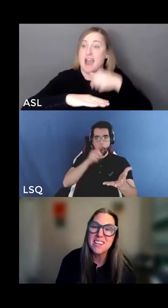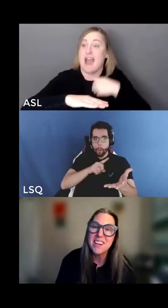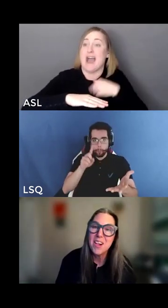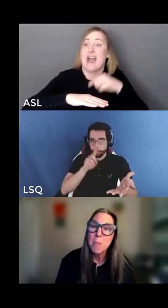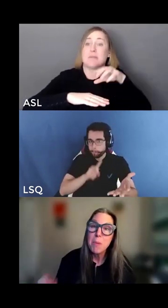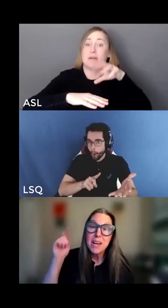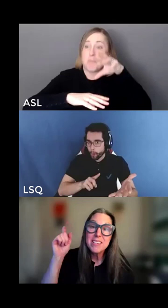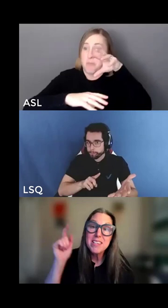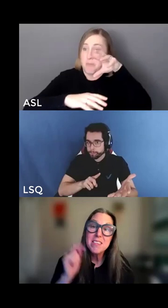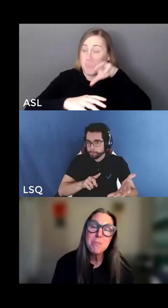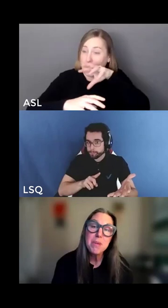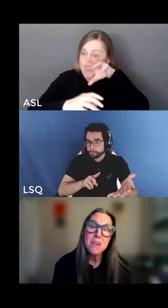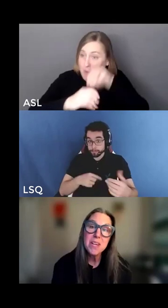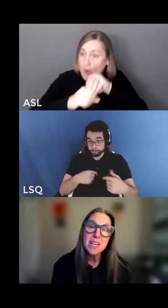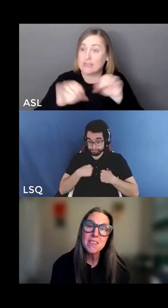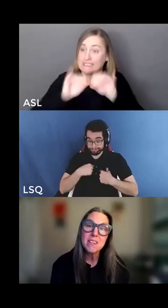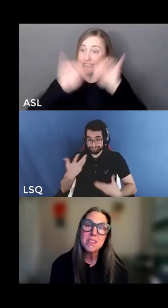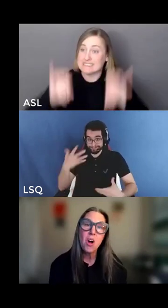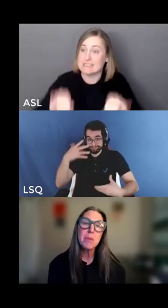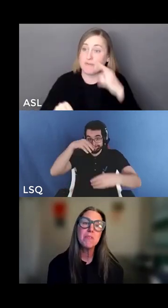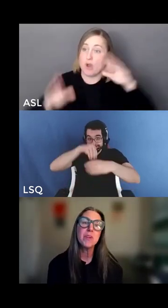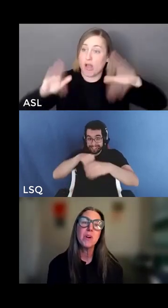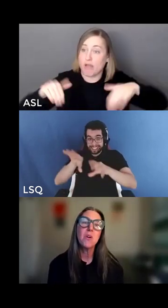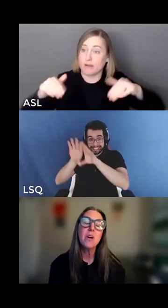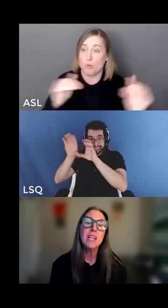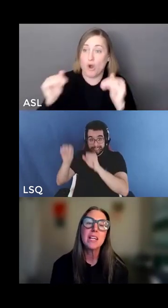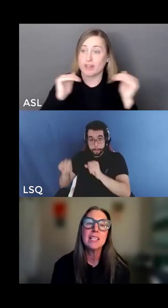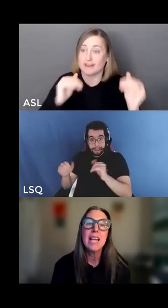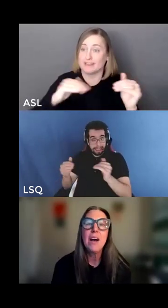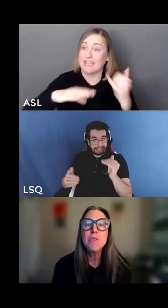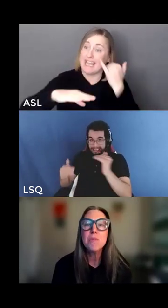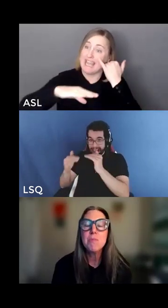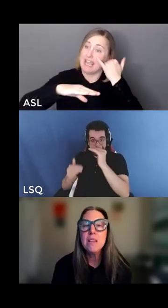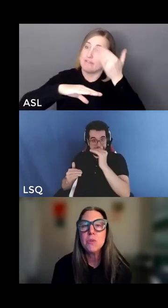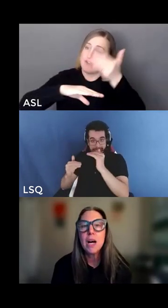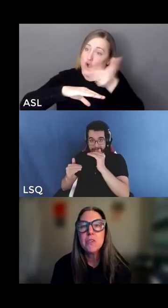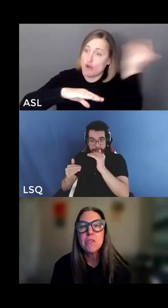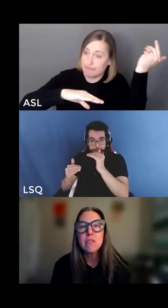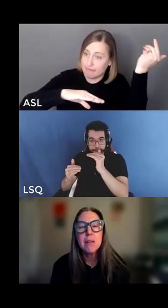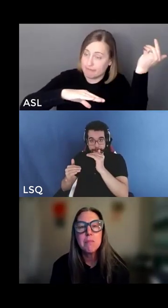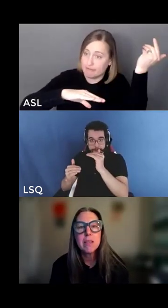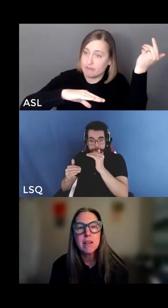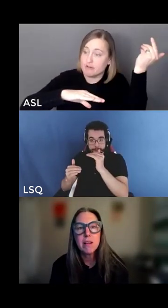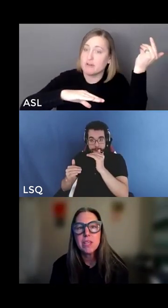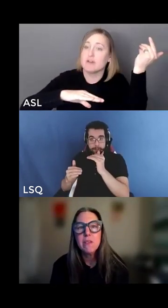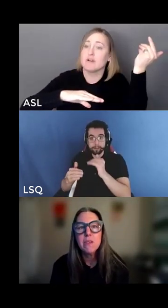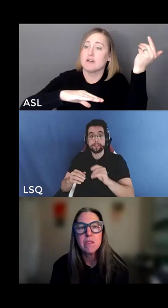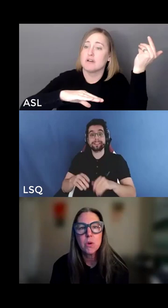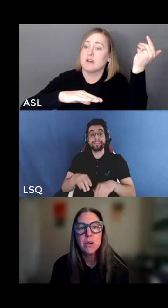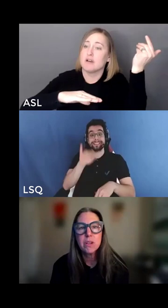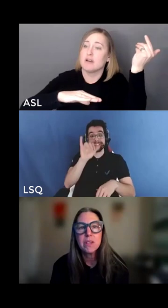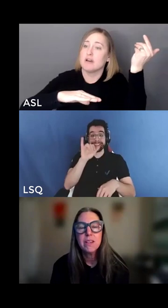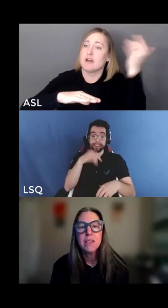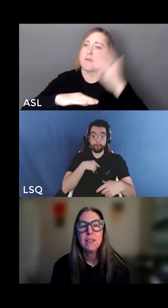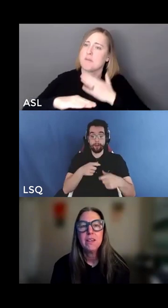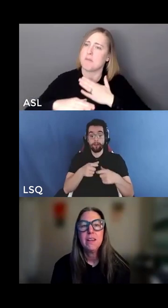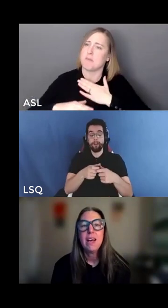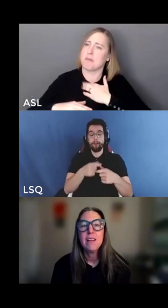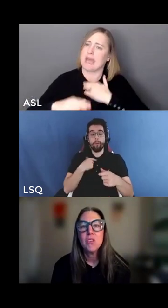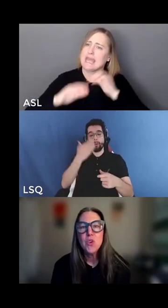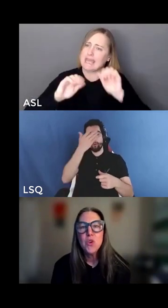inequality but by disappearing the top of the coin it allows me to understand myself in this work